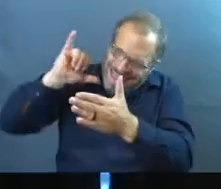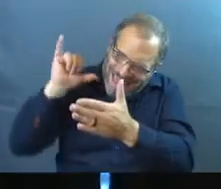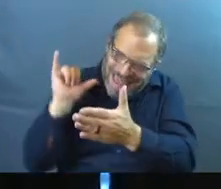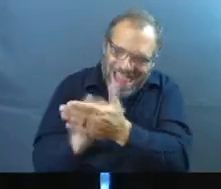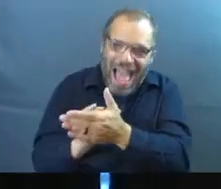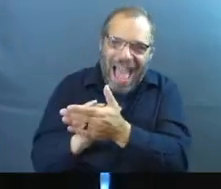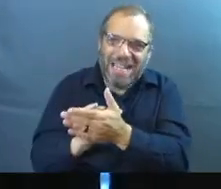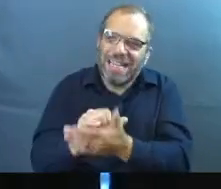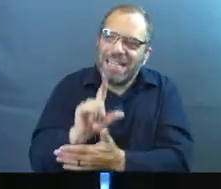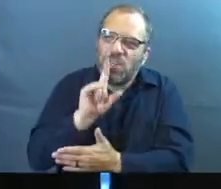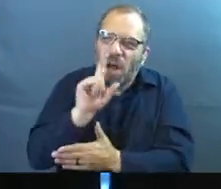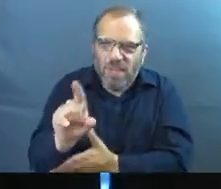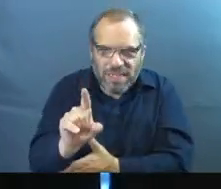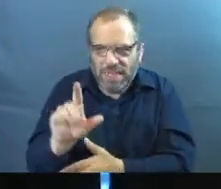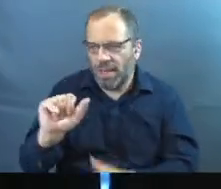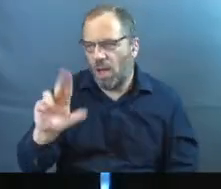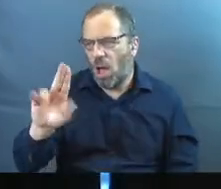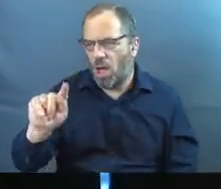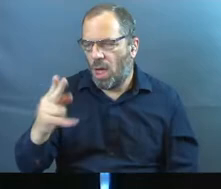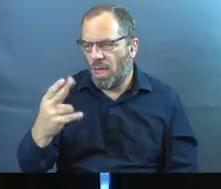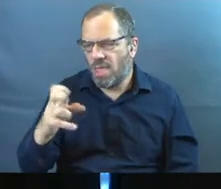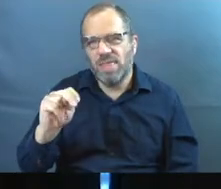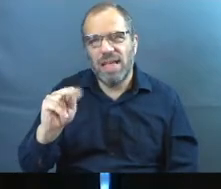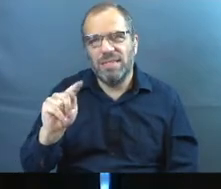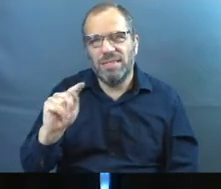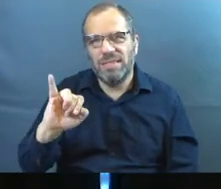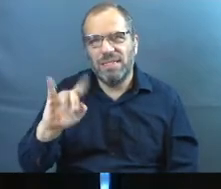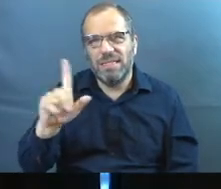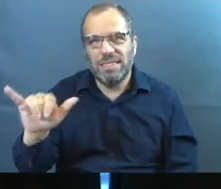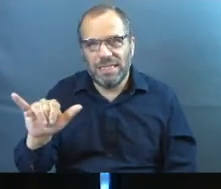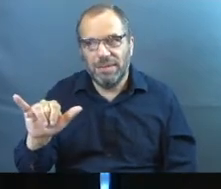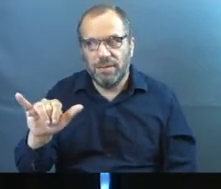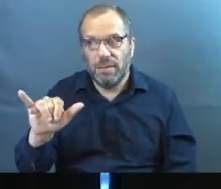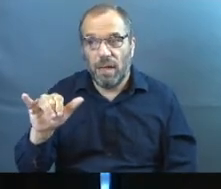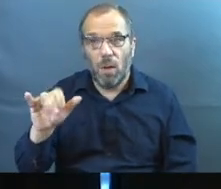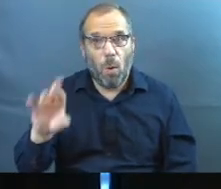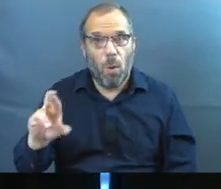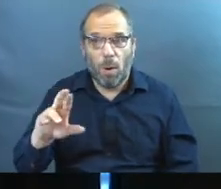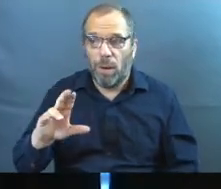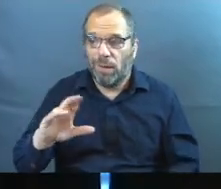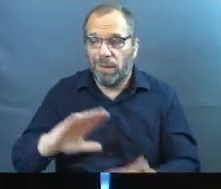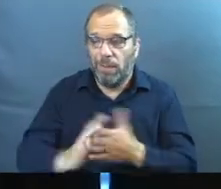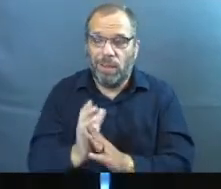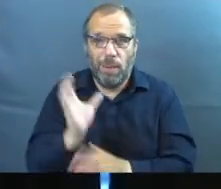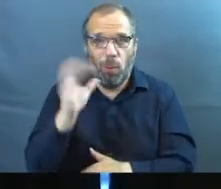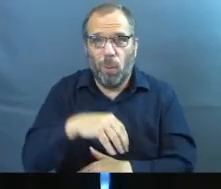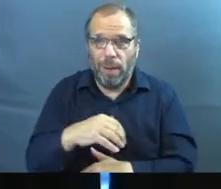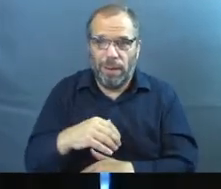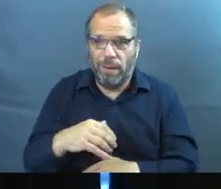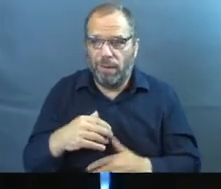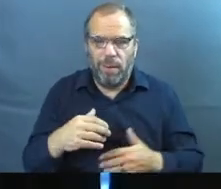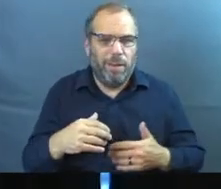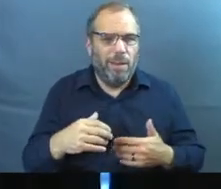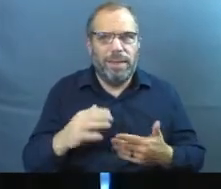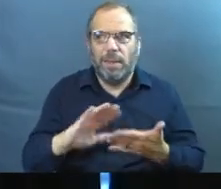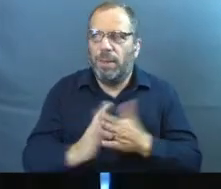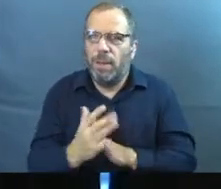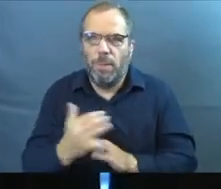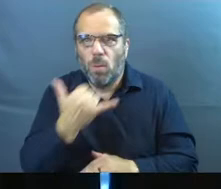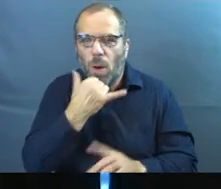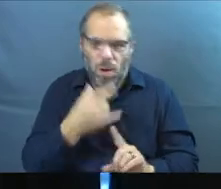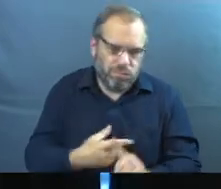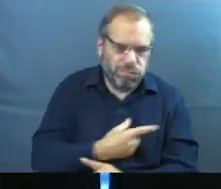is where authenticity matters, because if not, things can get weird, amen? Things can end up how they were not supposed to be.